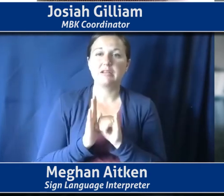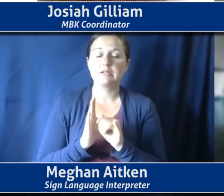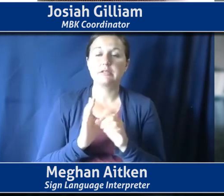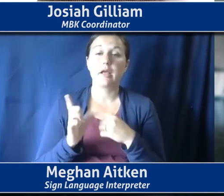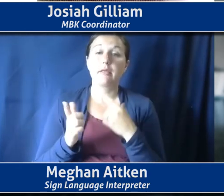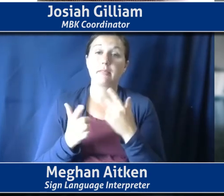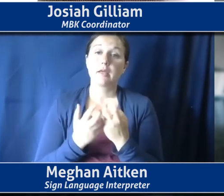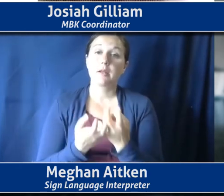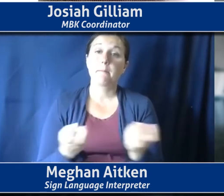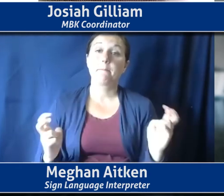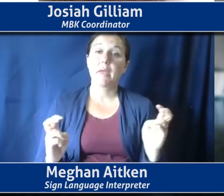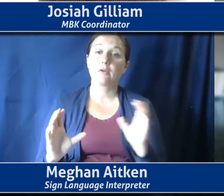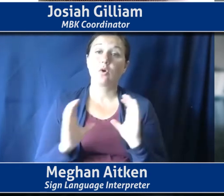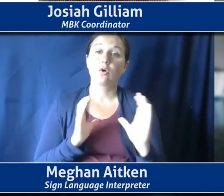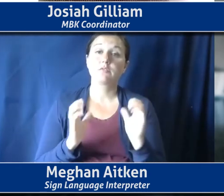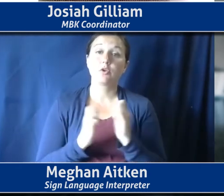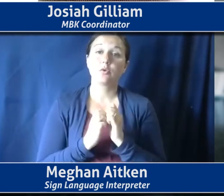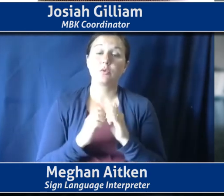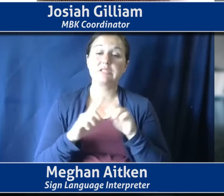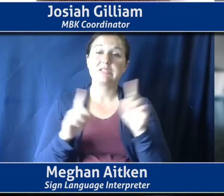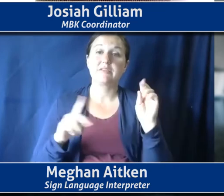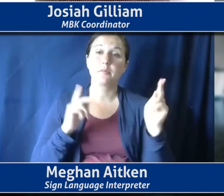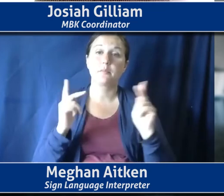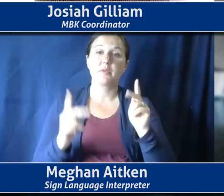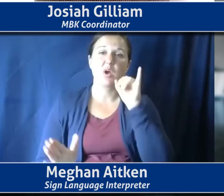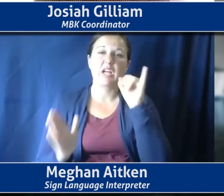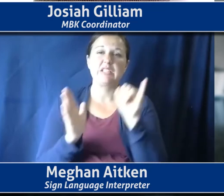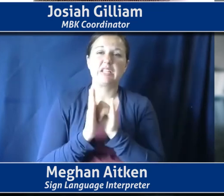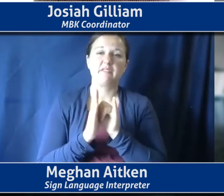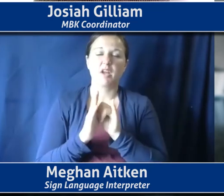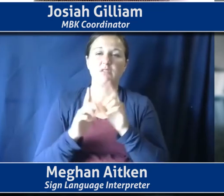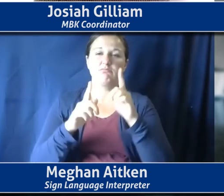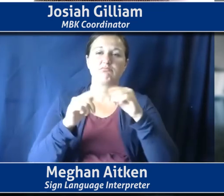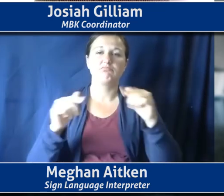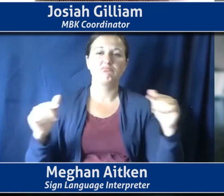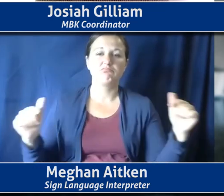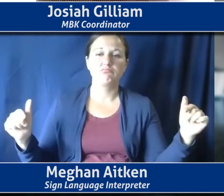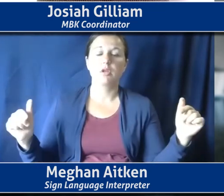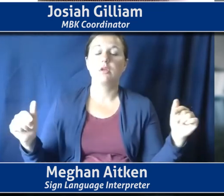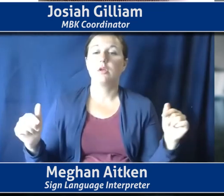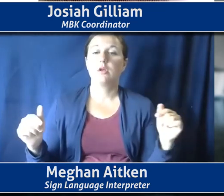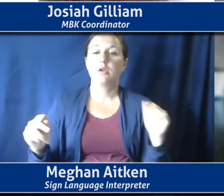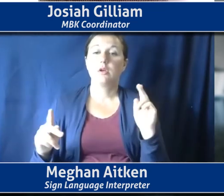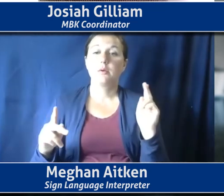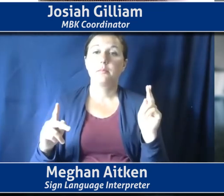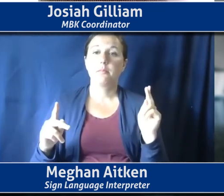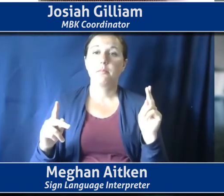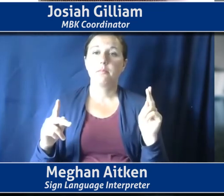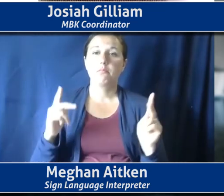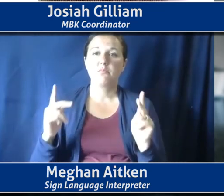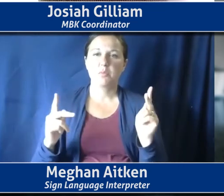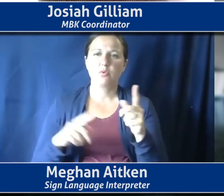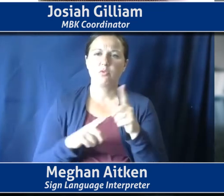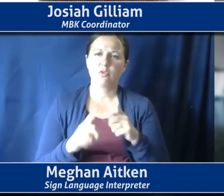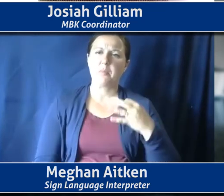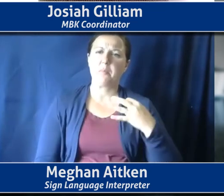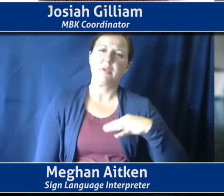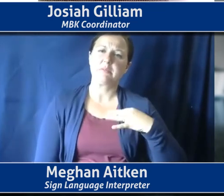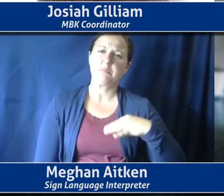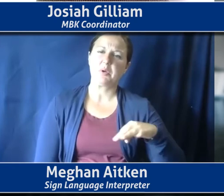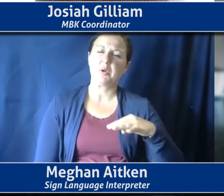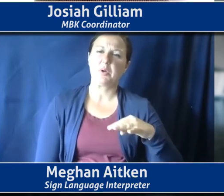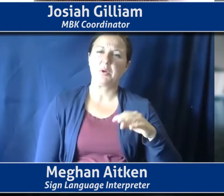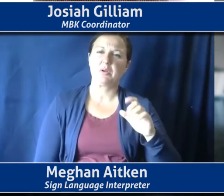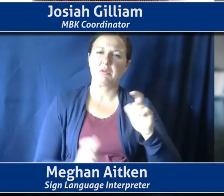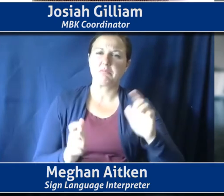with different folks who had different gender identities talking about their experience in Pittsburgh and in the larger community. And, um, you know, I